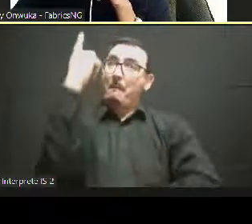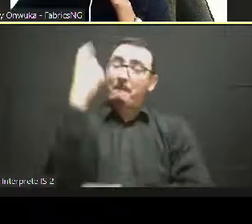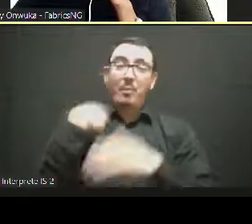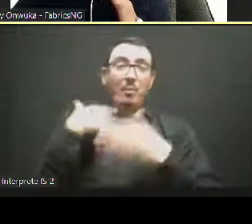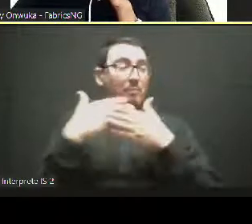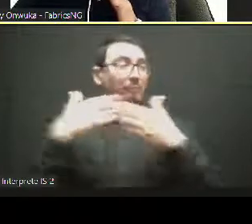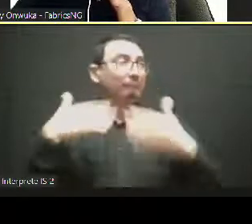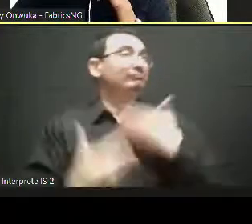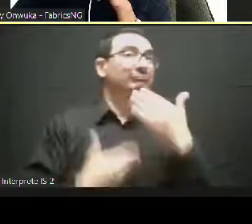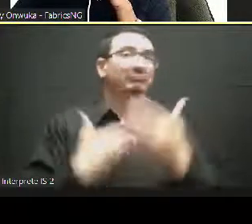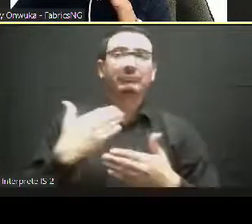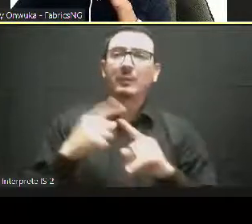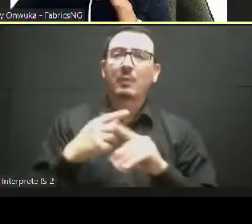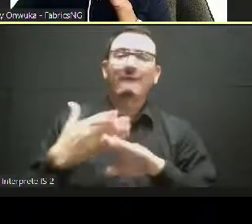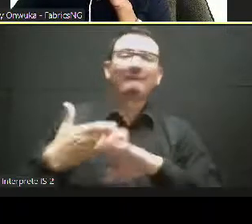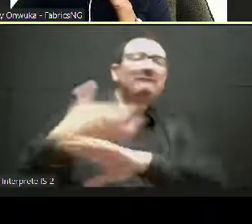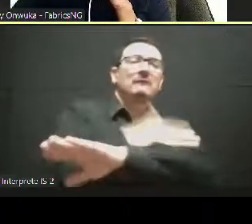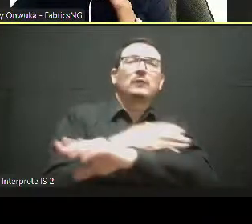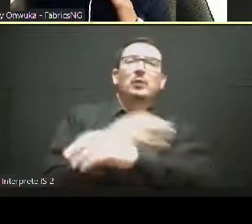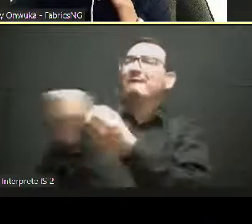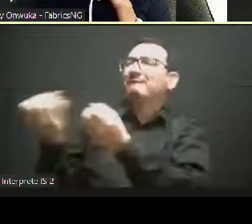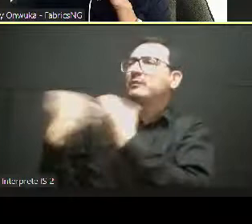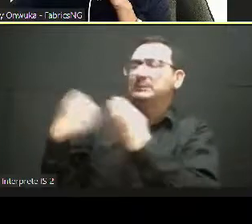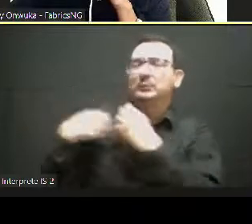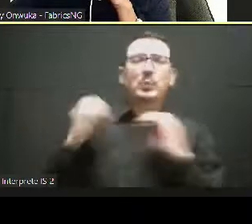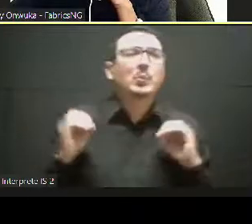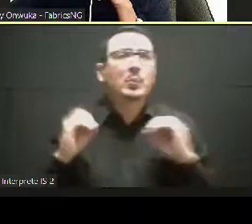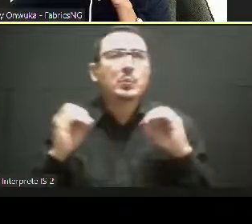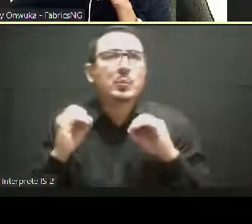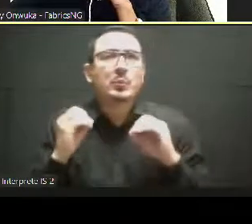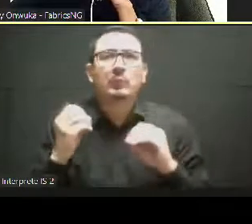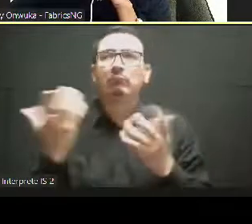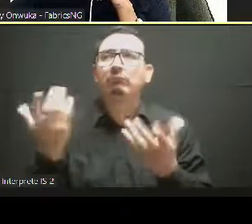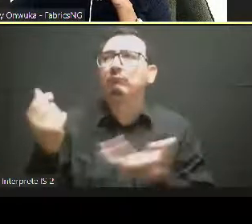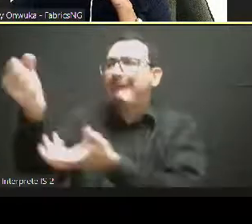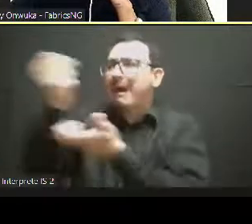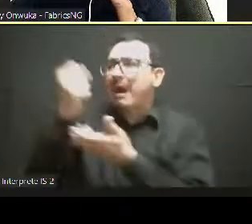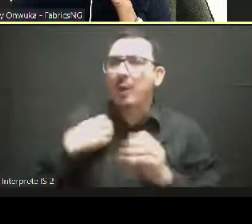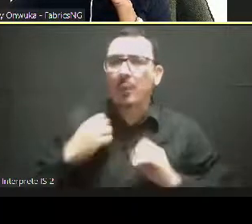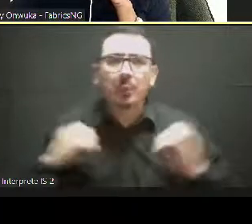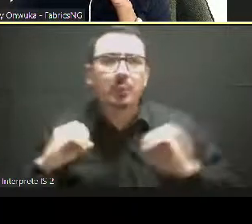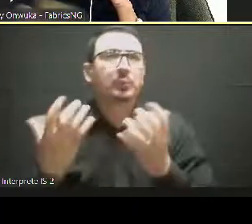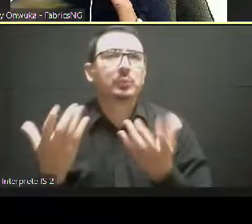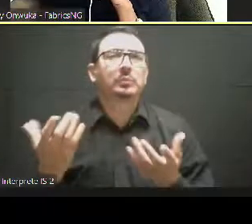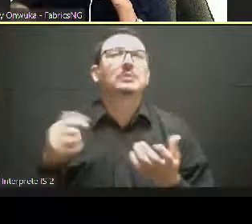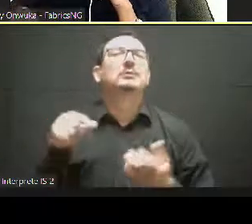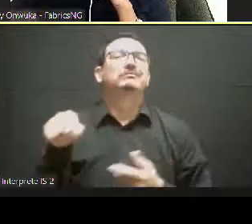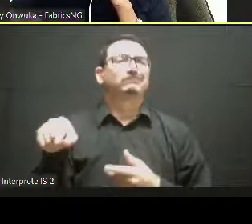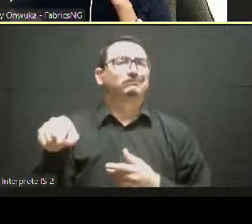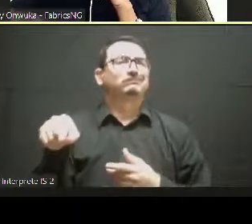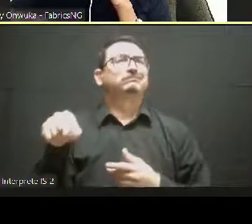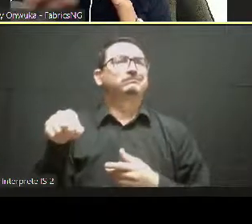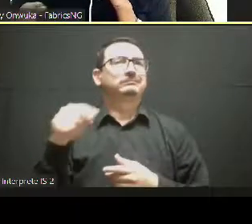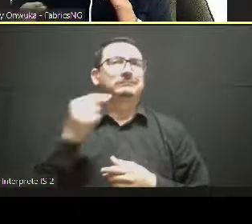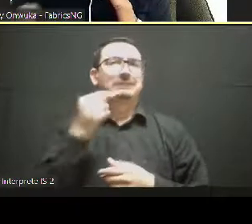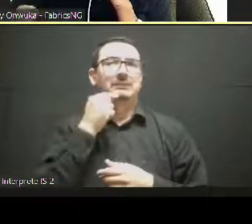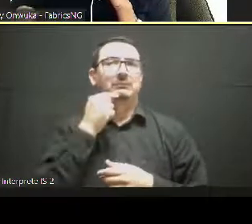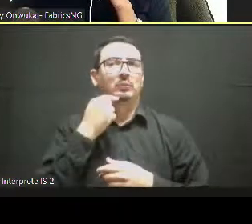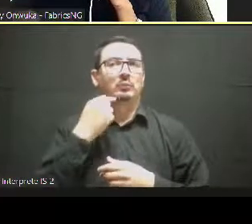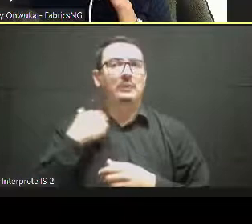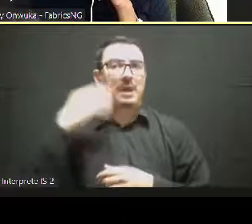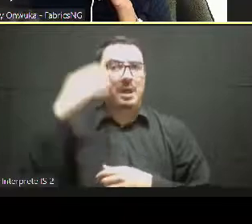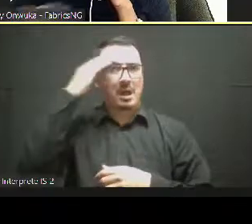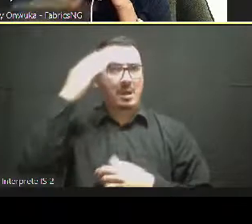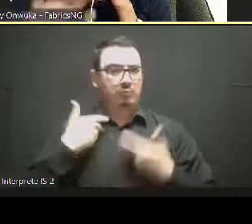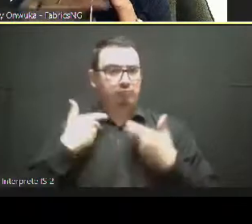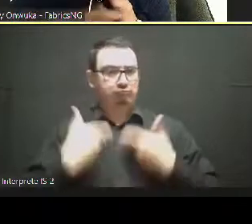an ethical sustainable manner that doesn't conflict with your company values. So, to solve these problems, our solution at Fabrics Engine